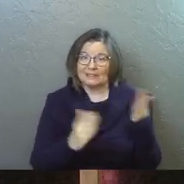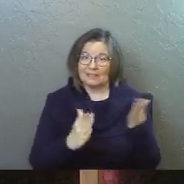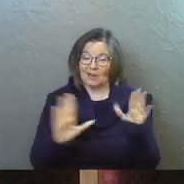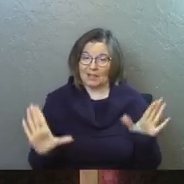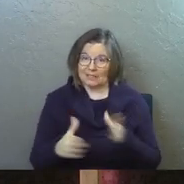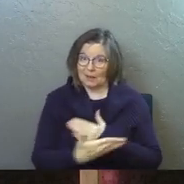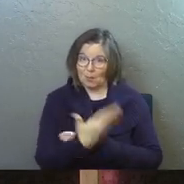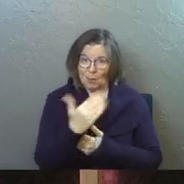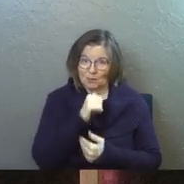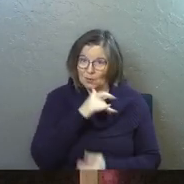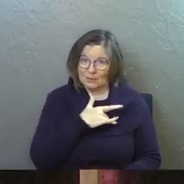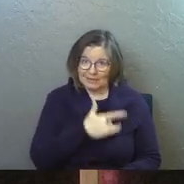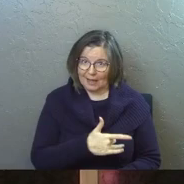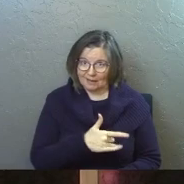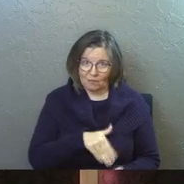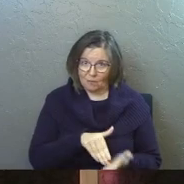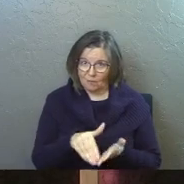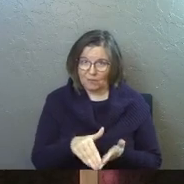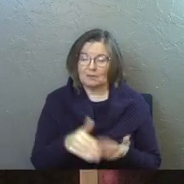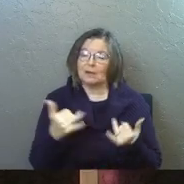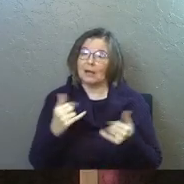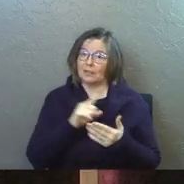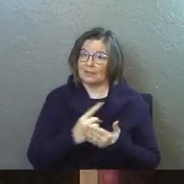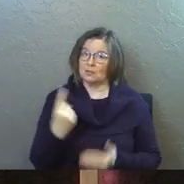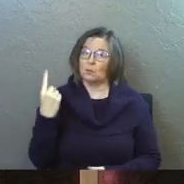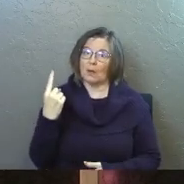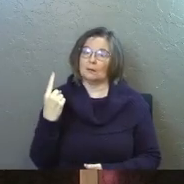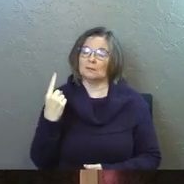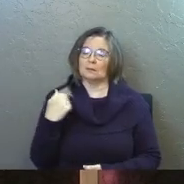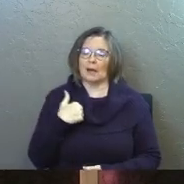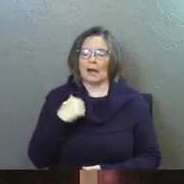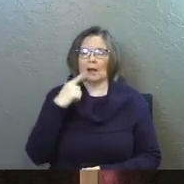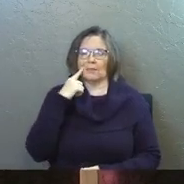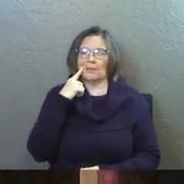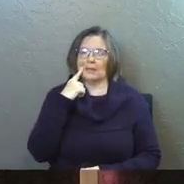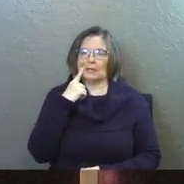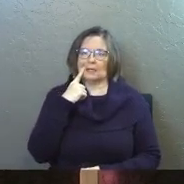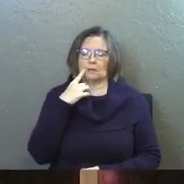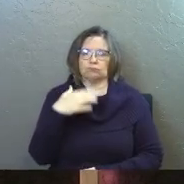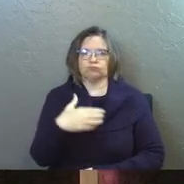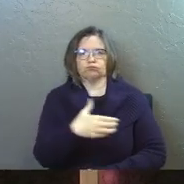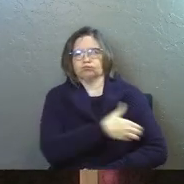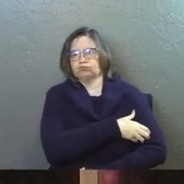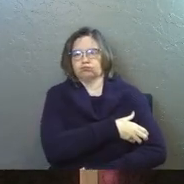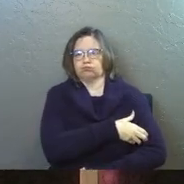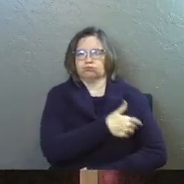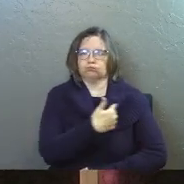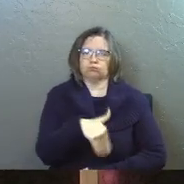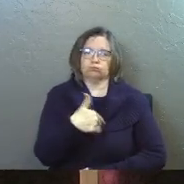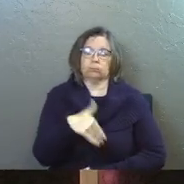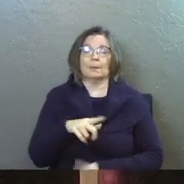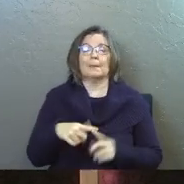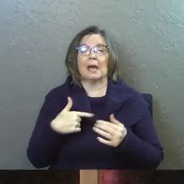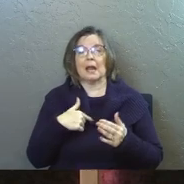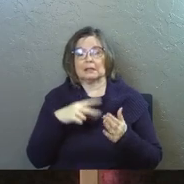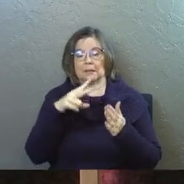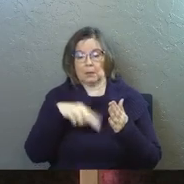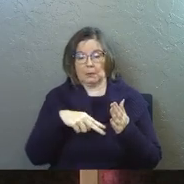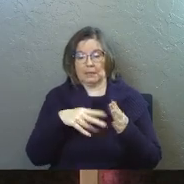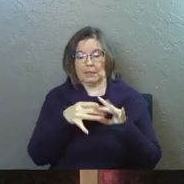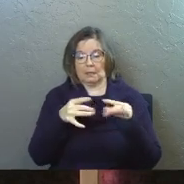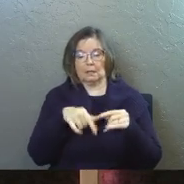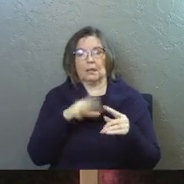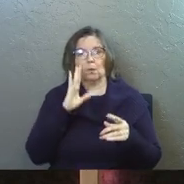here on Sunday mornings. Um, and this one, um, I just think is so powerful. And, but as I do,